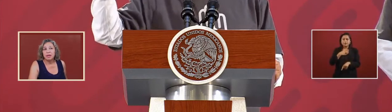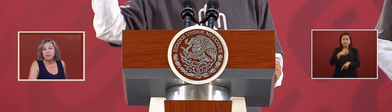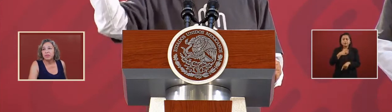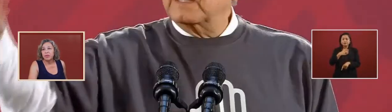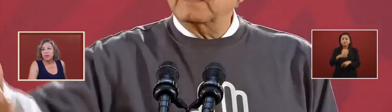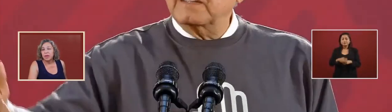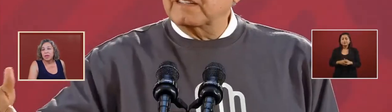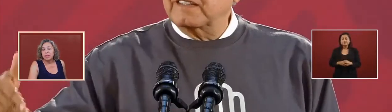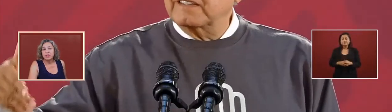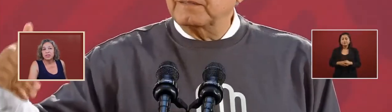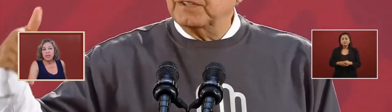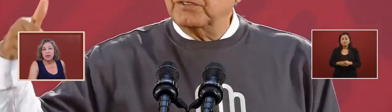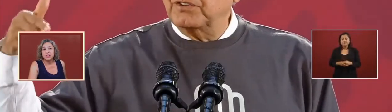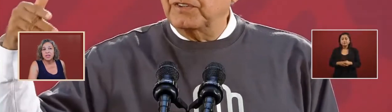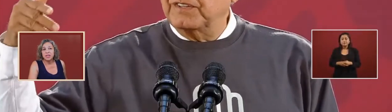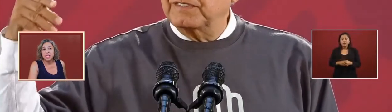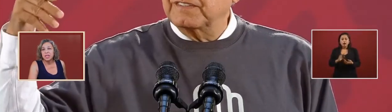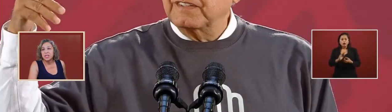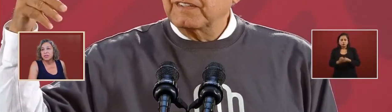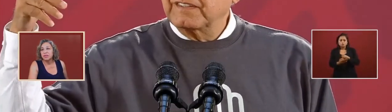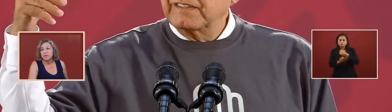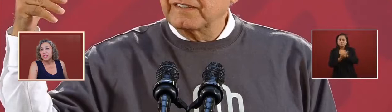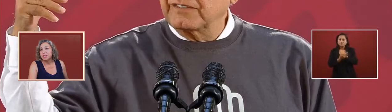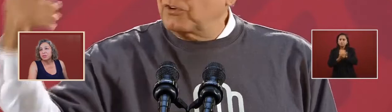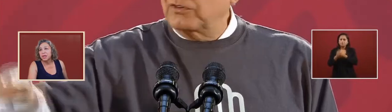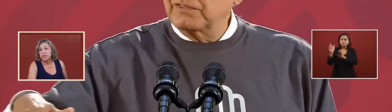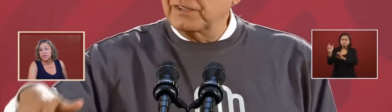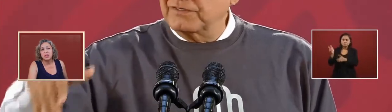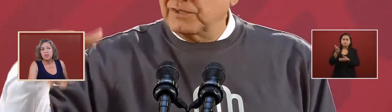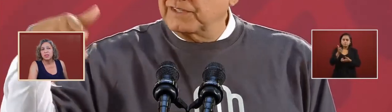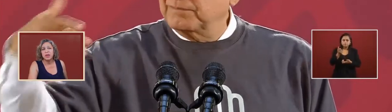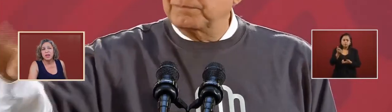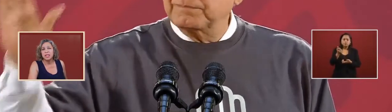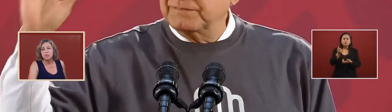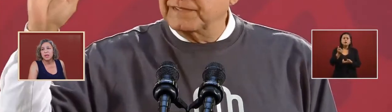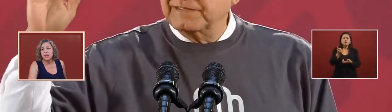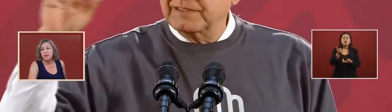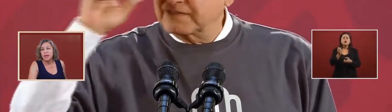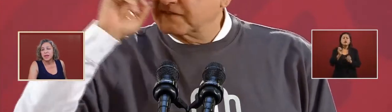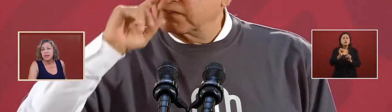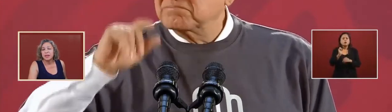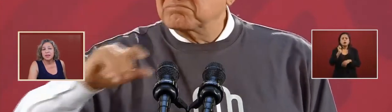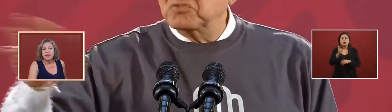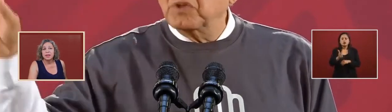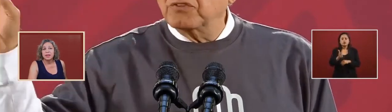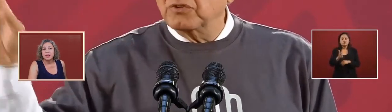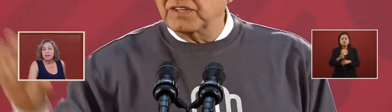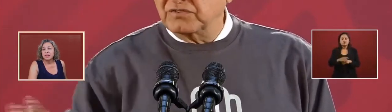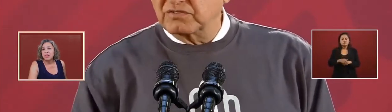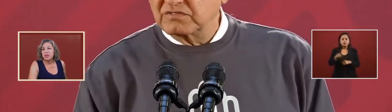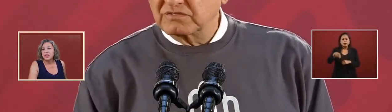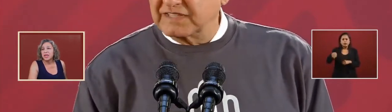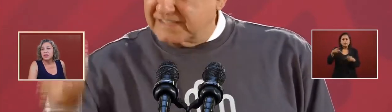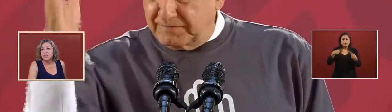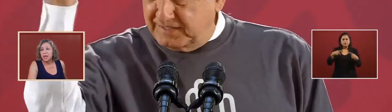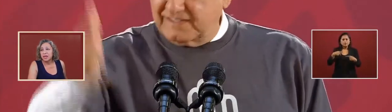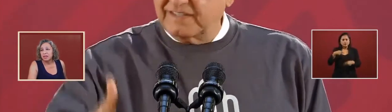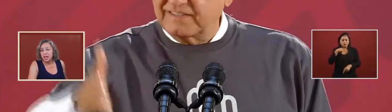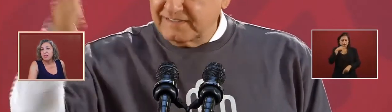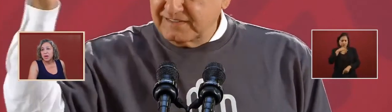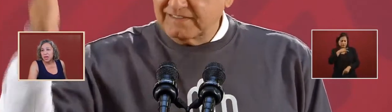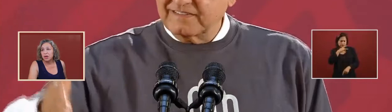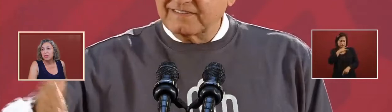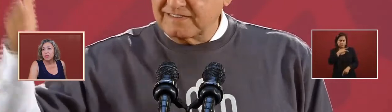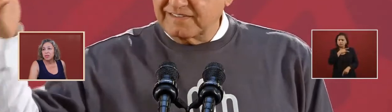if there's guarantees to investments no they don't ask me none of that they don't even doubt that